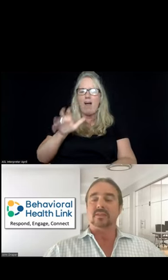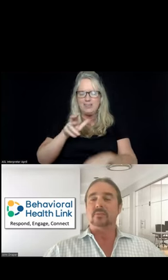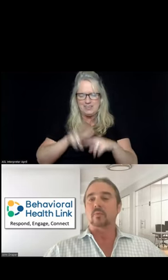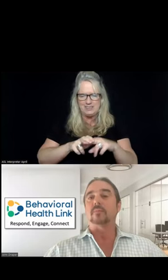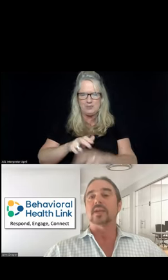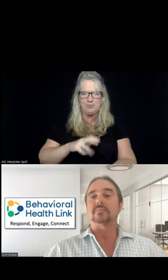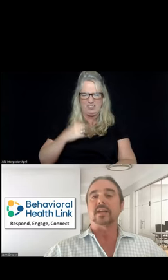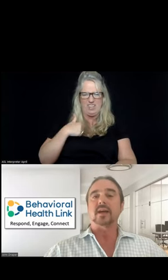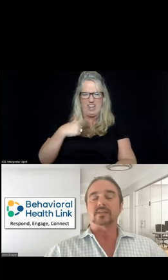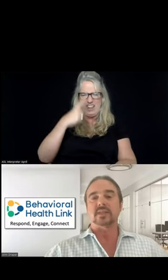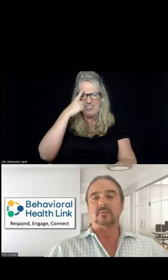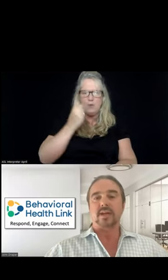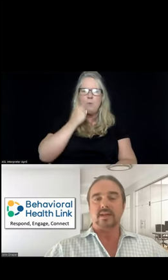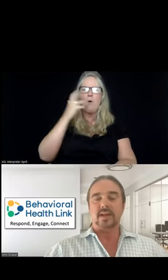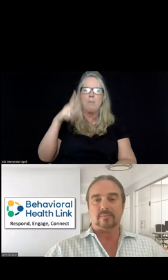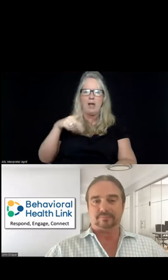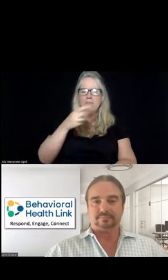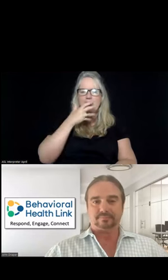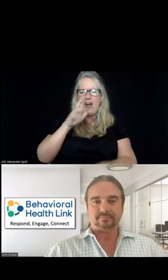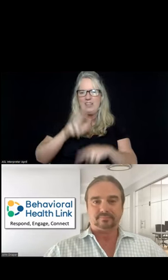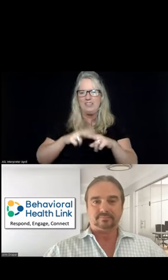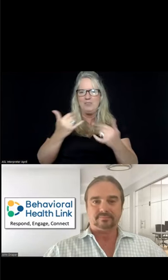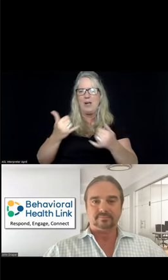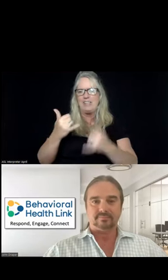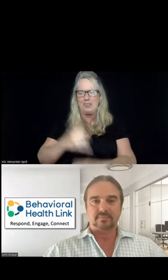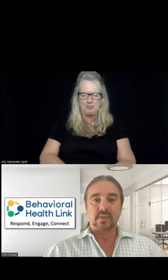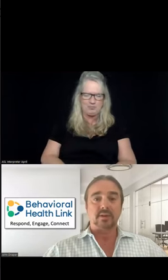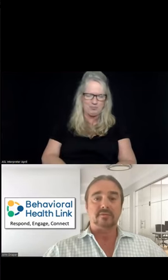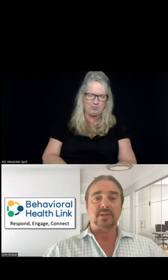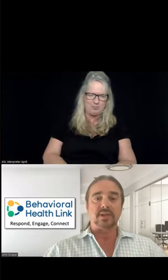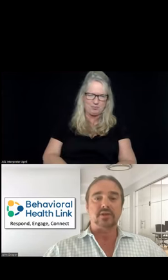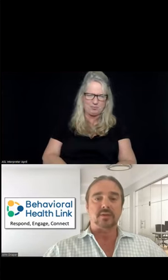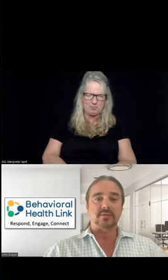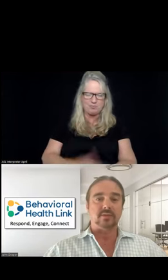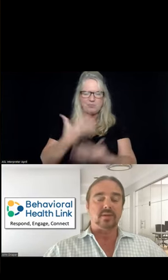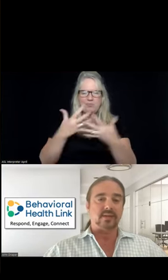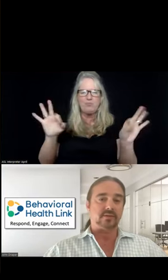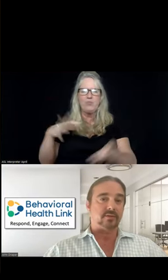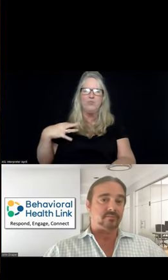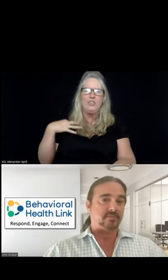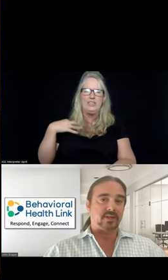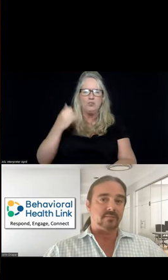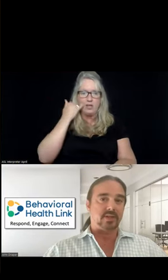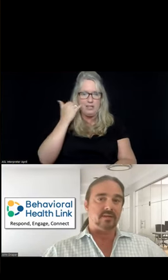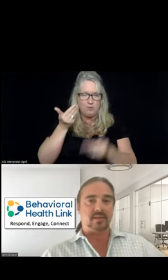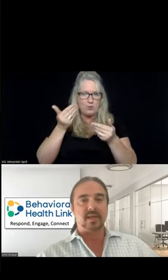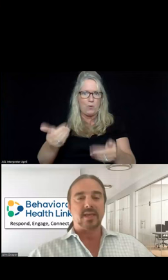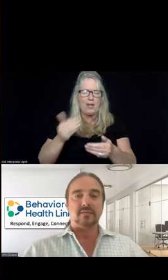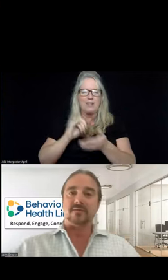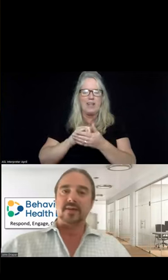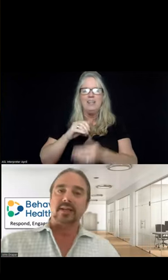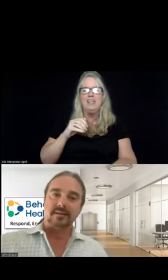And I think we're warming up that hot seat right now. You can get a free T-shirt if you do that. So if